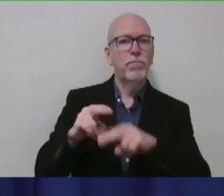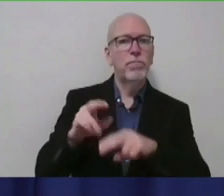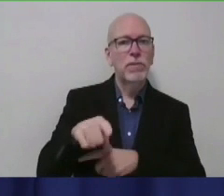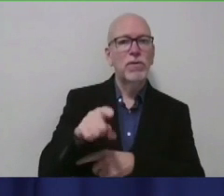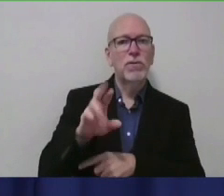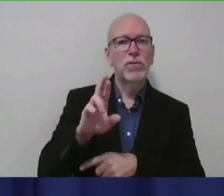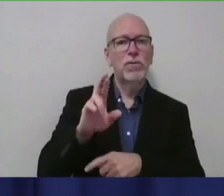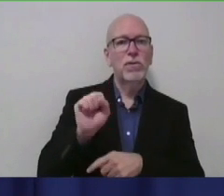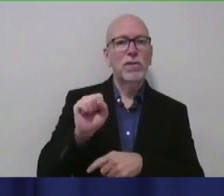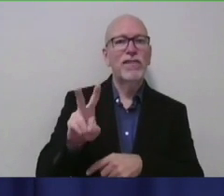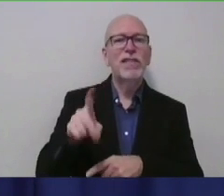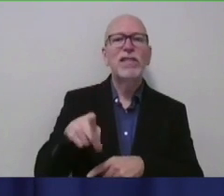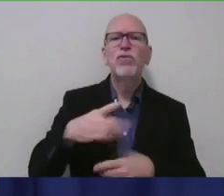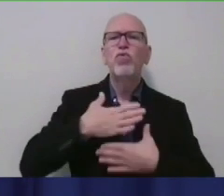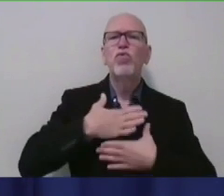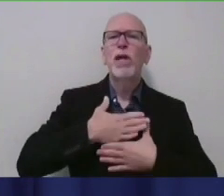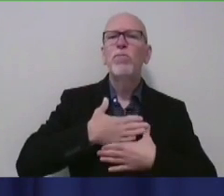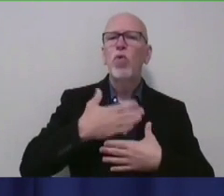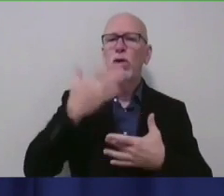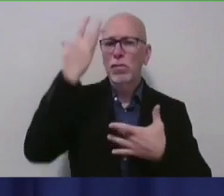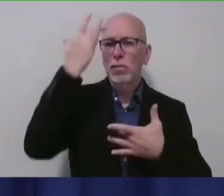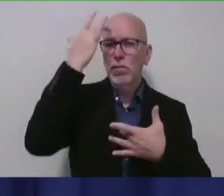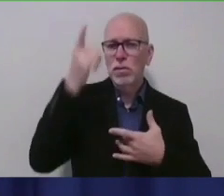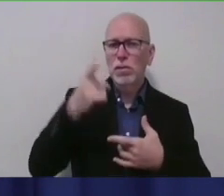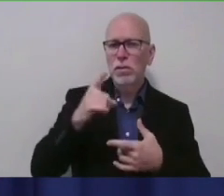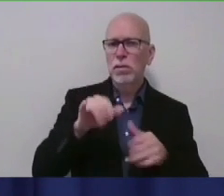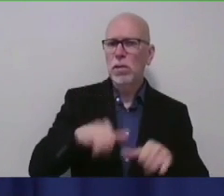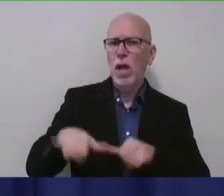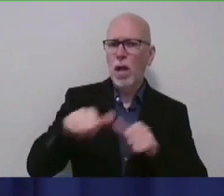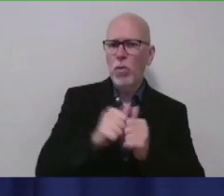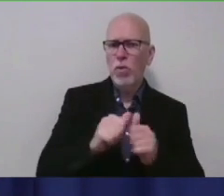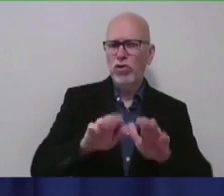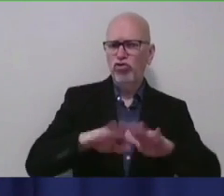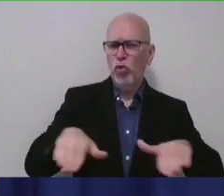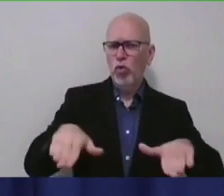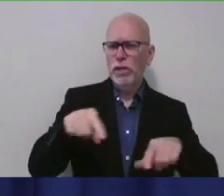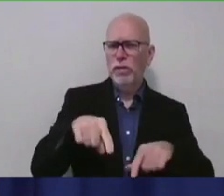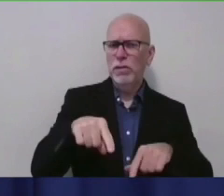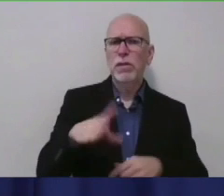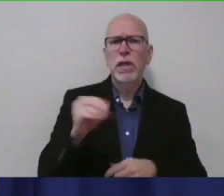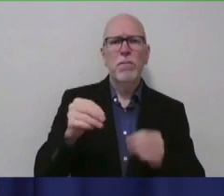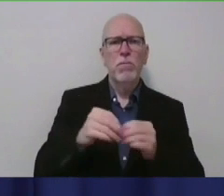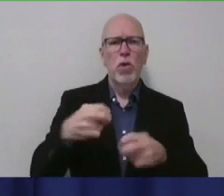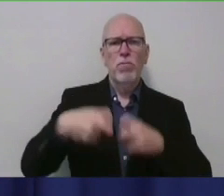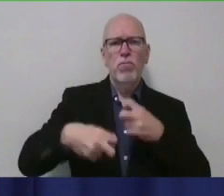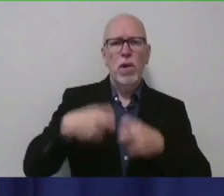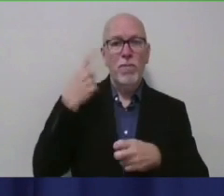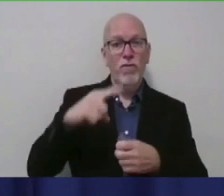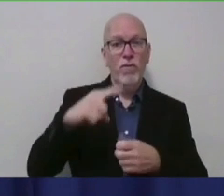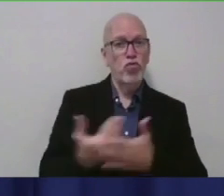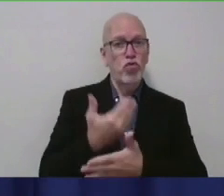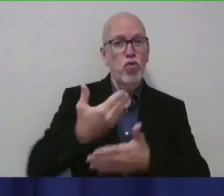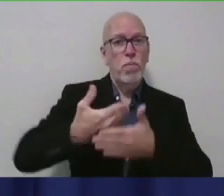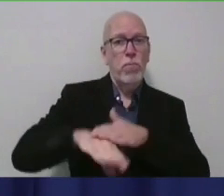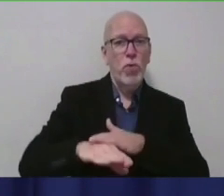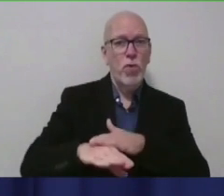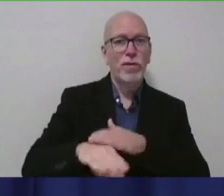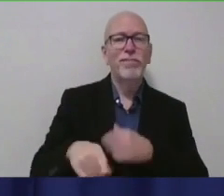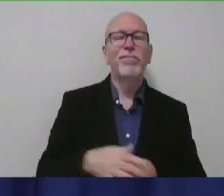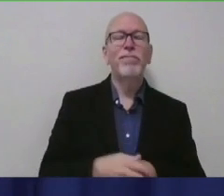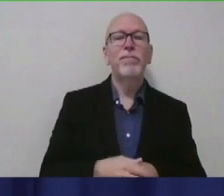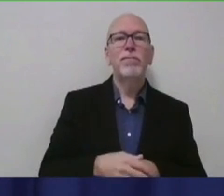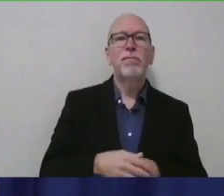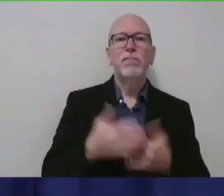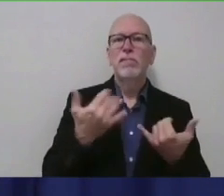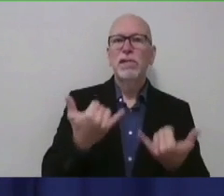which is a respiratory illness that is common among children and especially more problematic for our newborn infants. This is not the time of